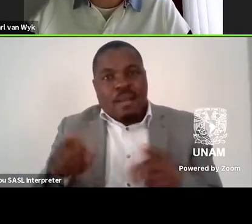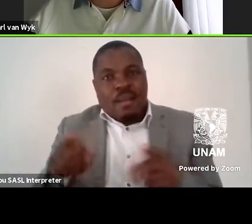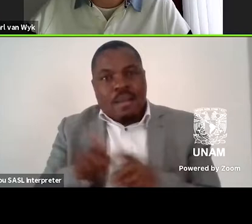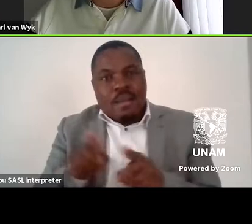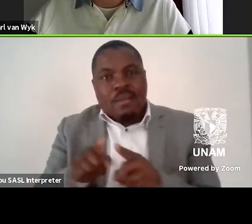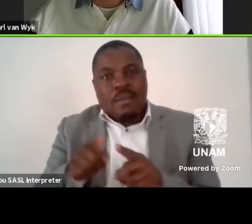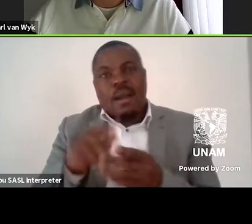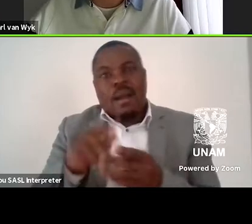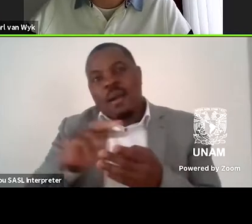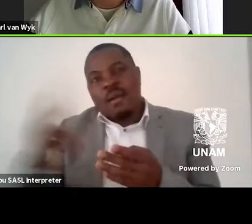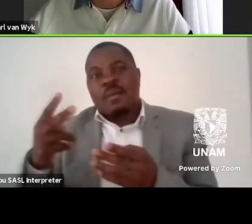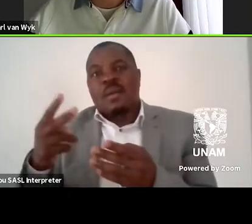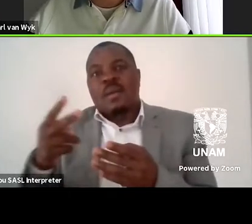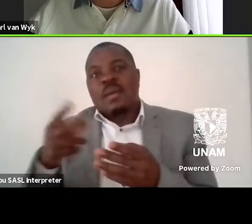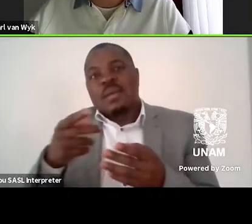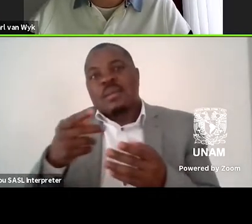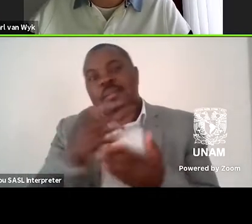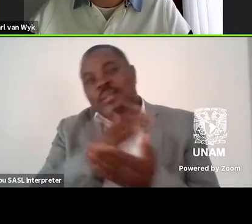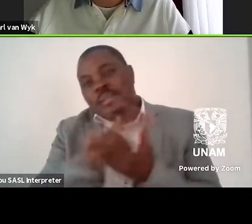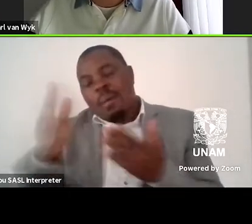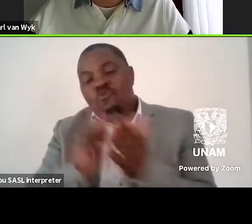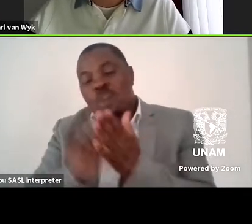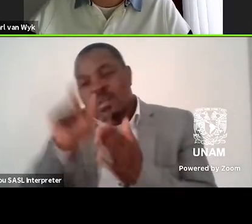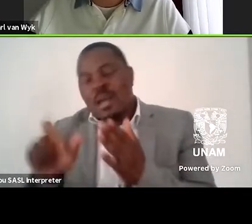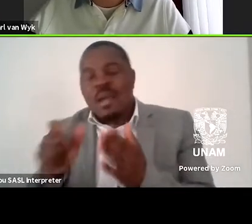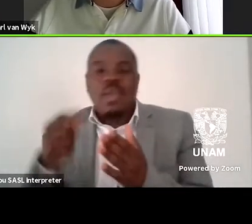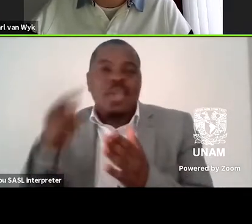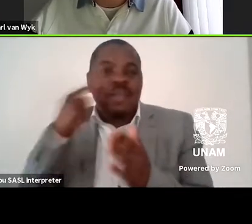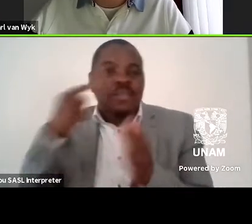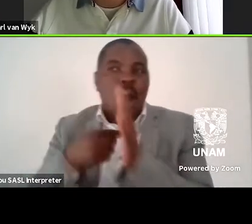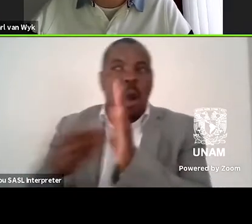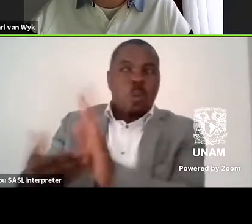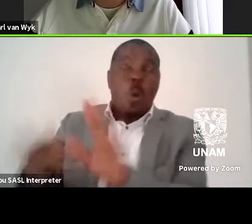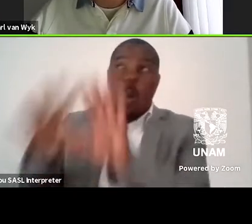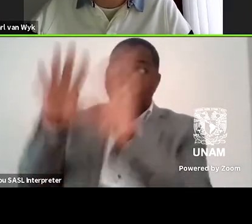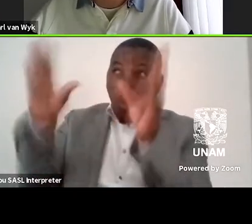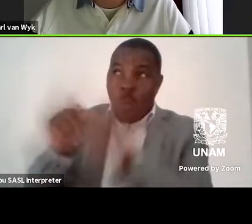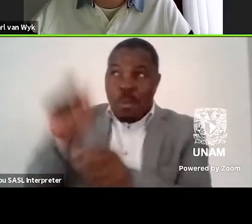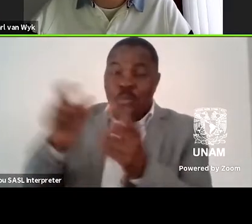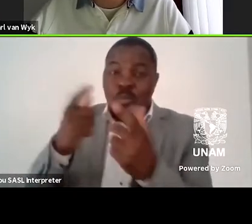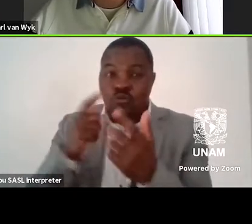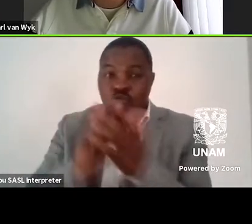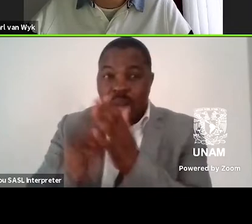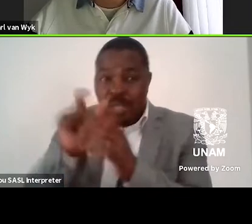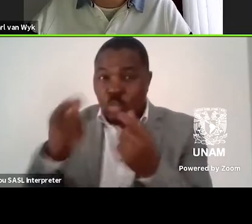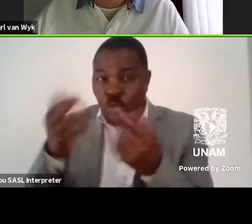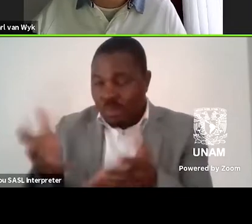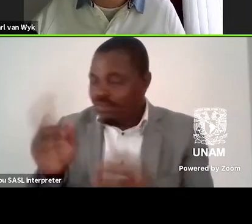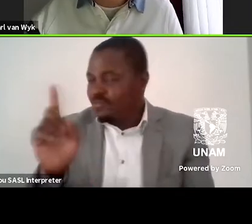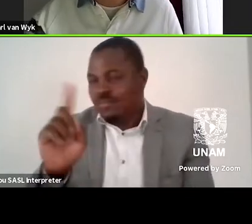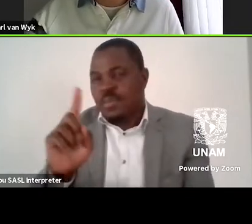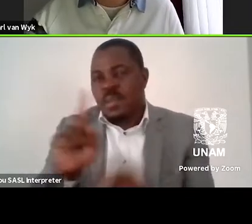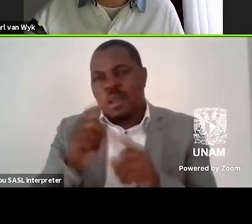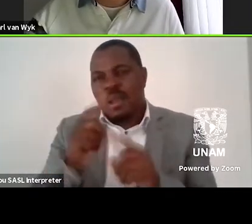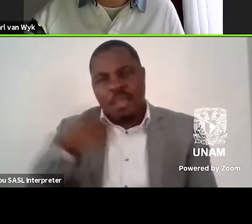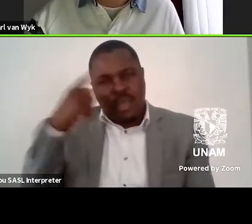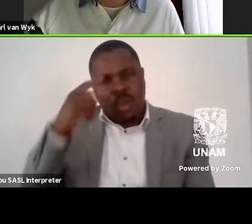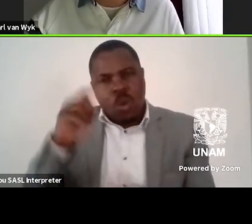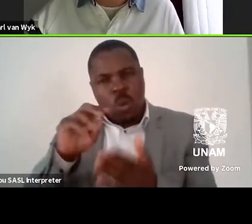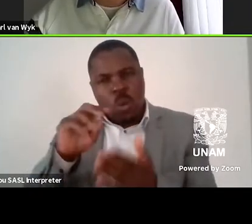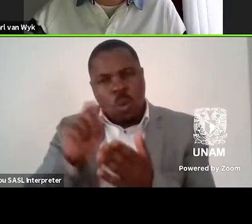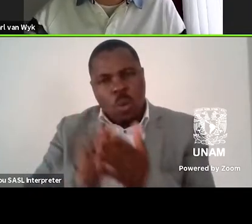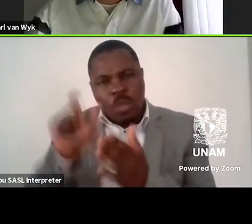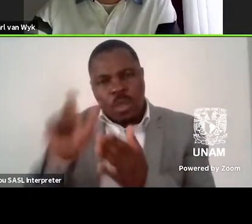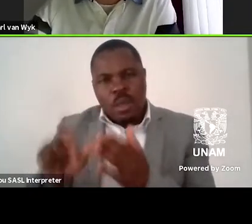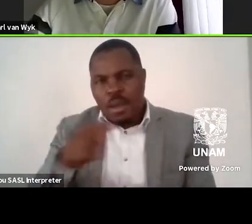evident in some writers. Not all writers do this. think some authors, one author whose name